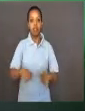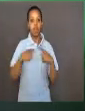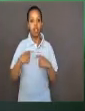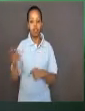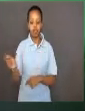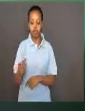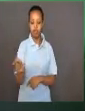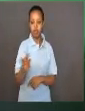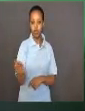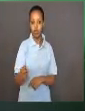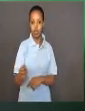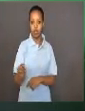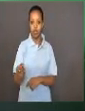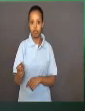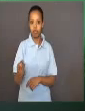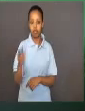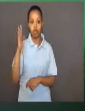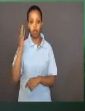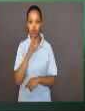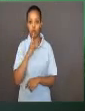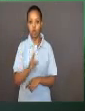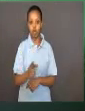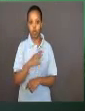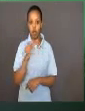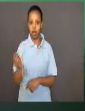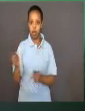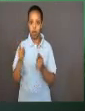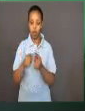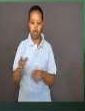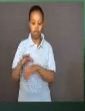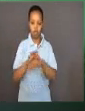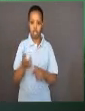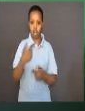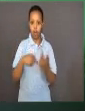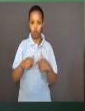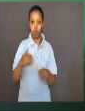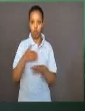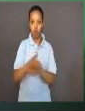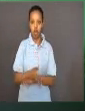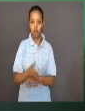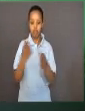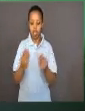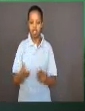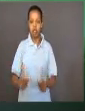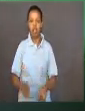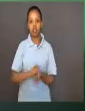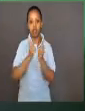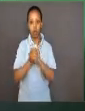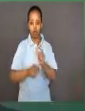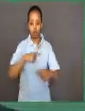falling on the earth and beginning the evolutionary process.